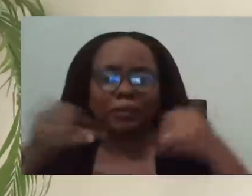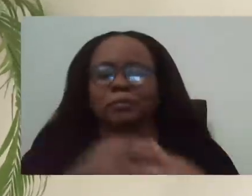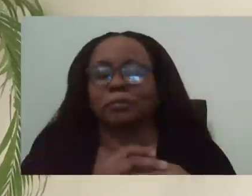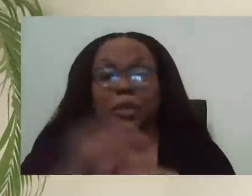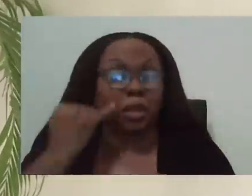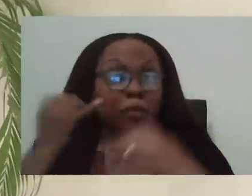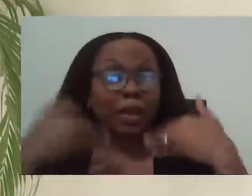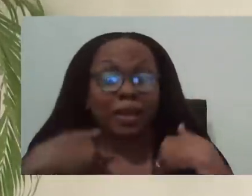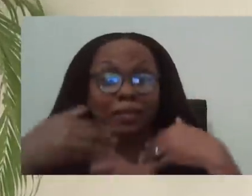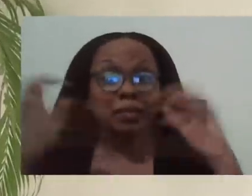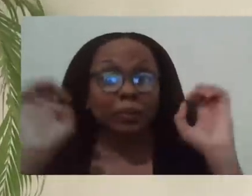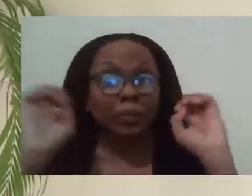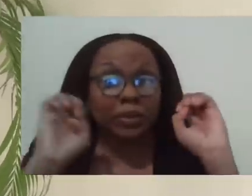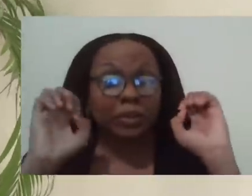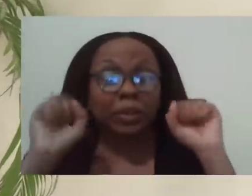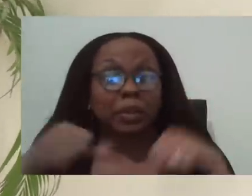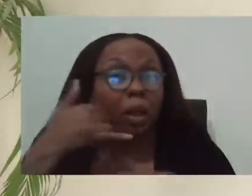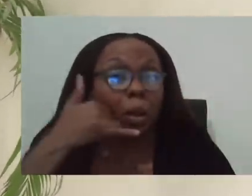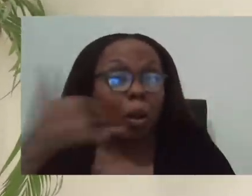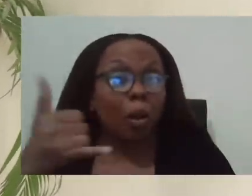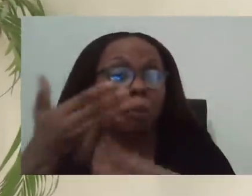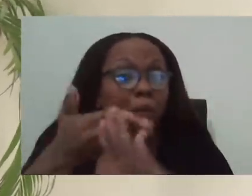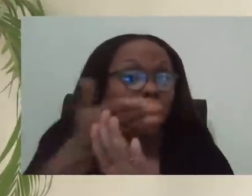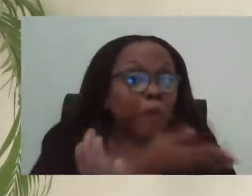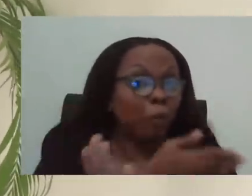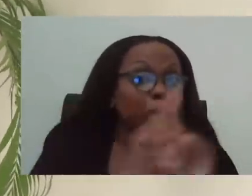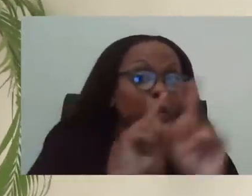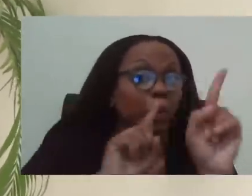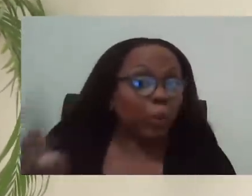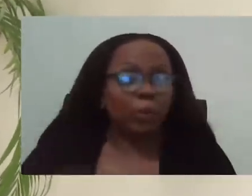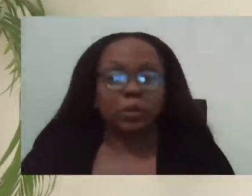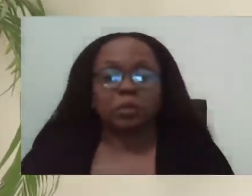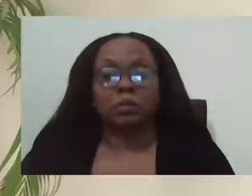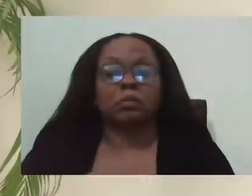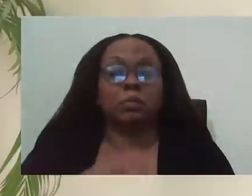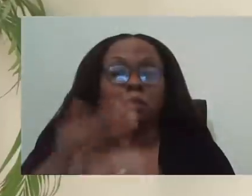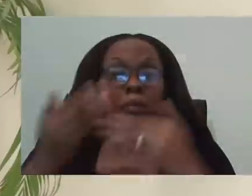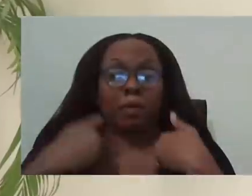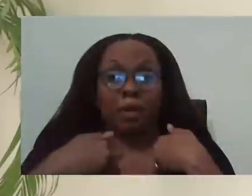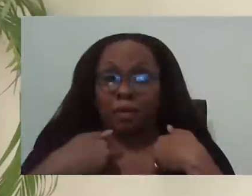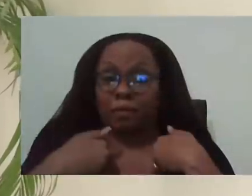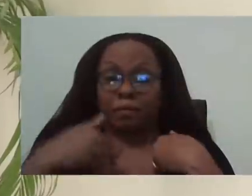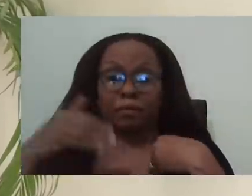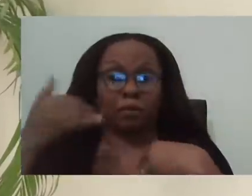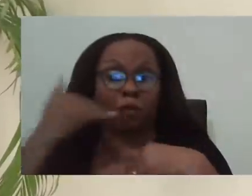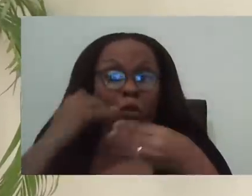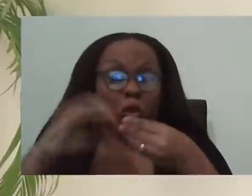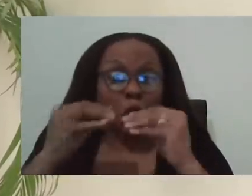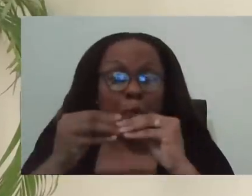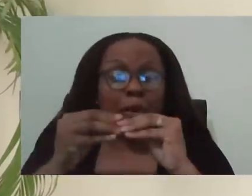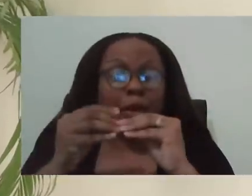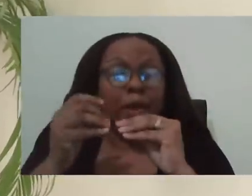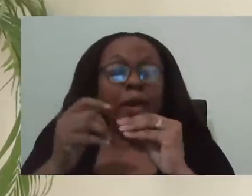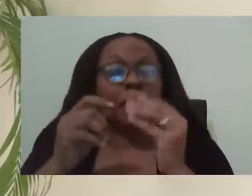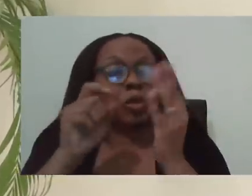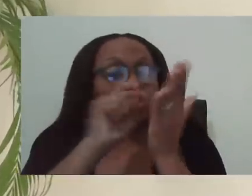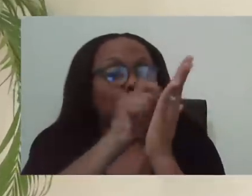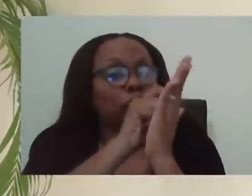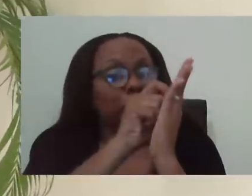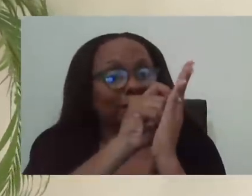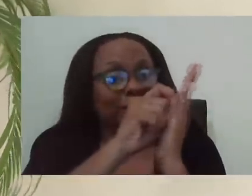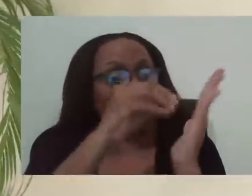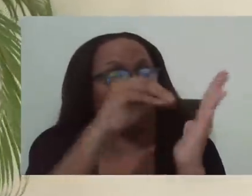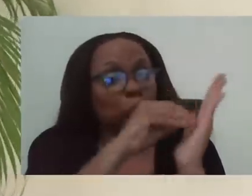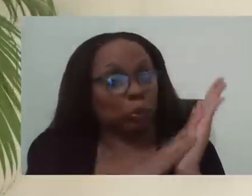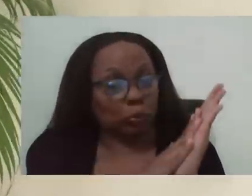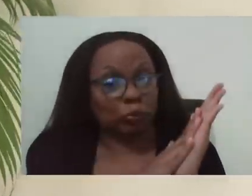uh, ahead of time. Uh, know that number, write it on your fridge so that if you are in a situation where you think you have an emergency and need to go